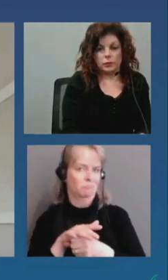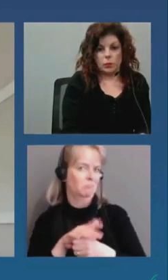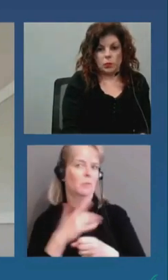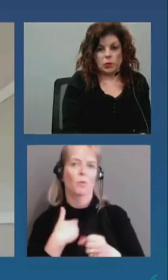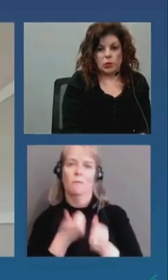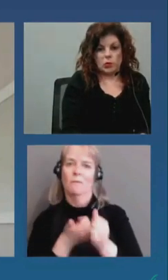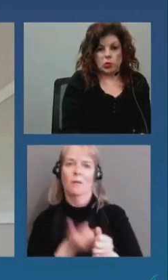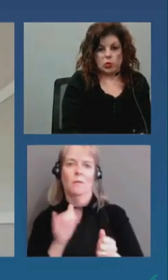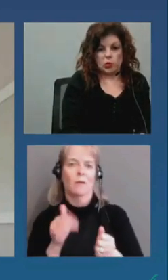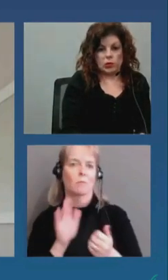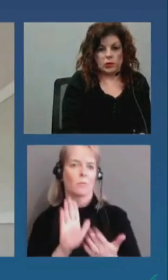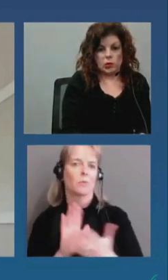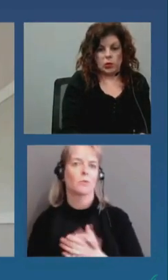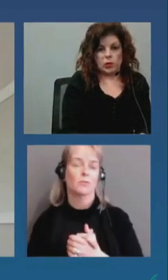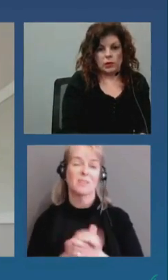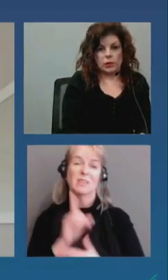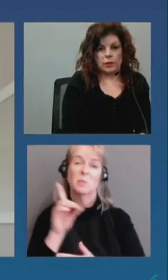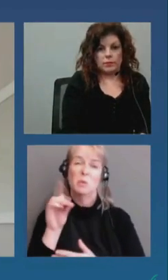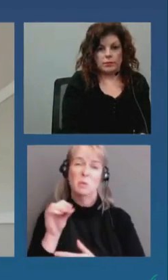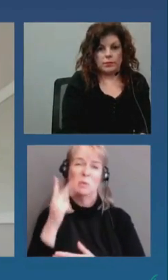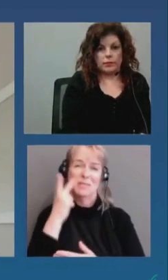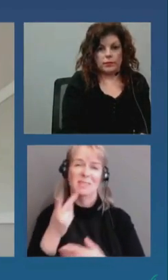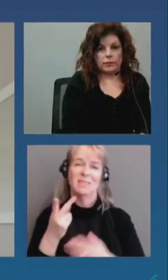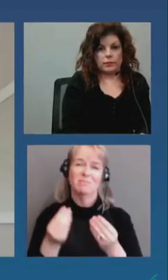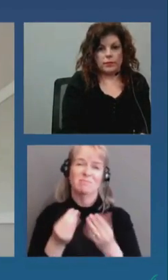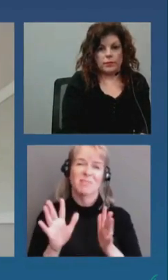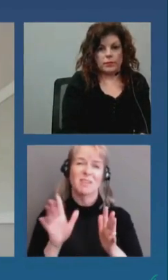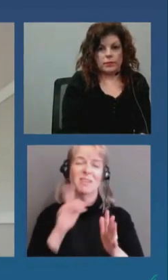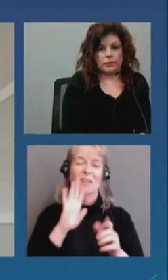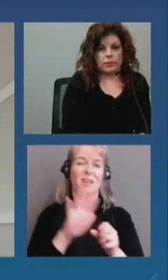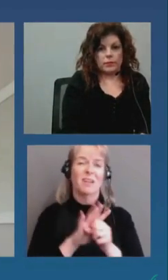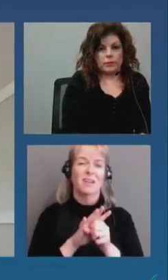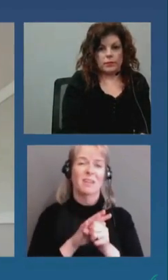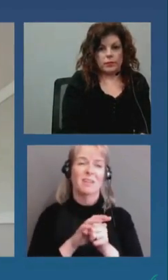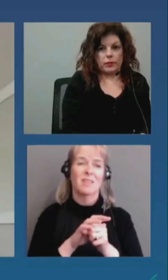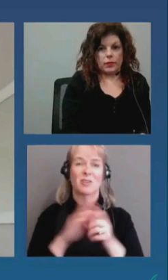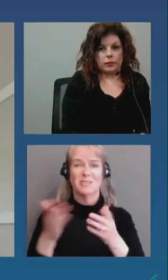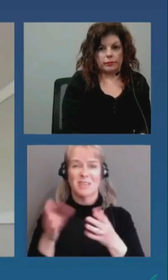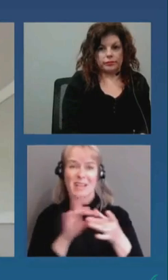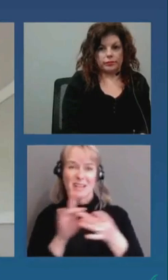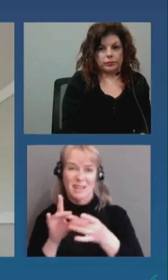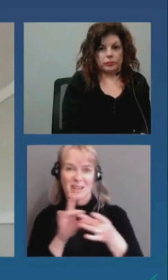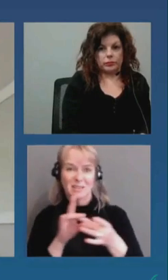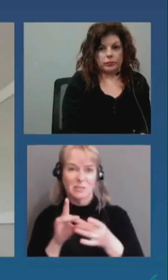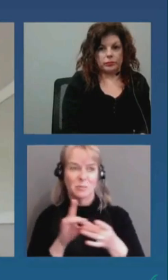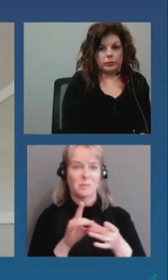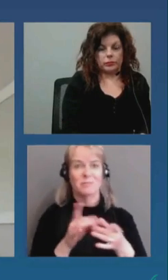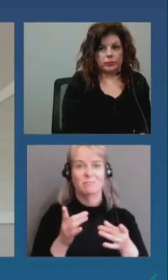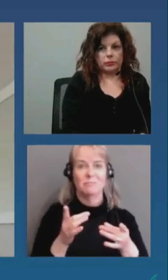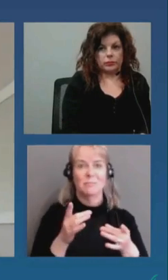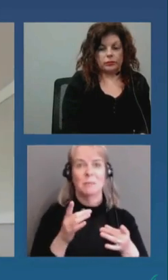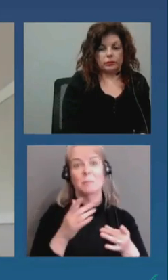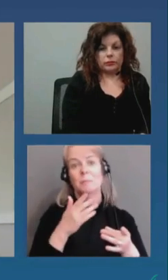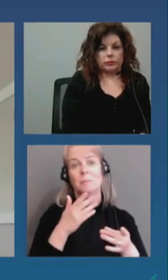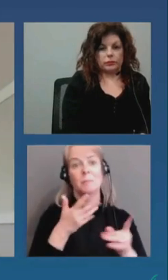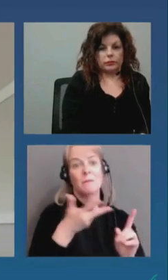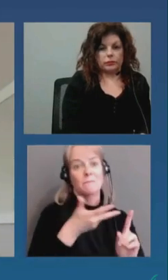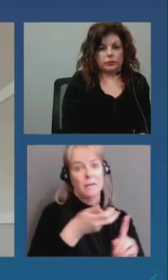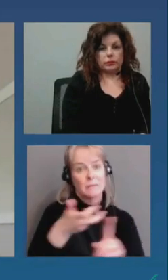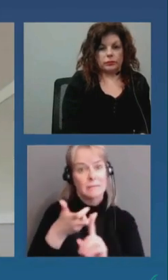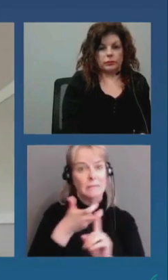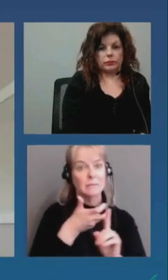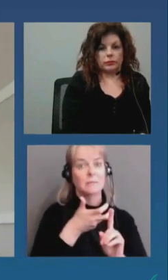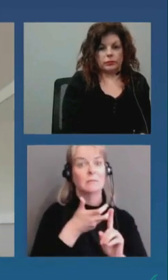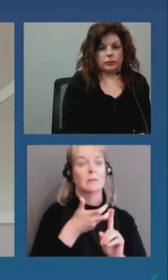we do see a connection in terms of the most effective use of vaccine should